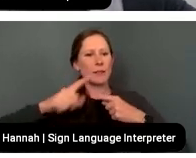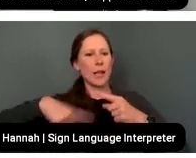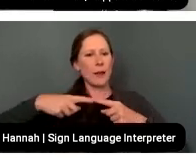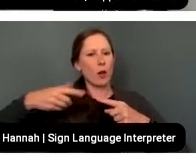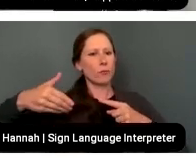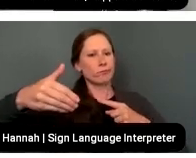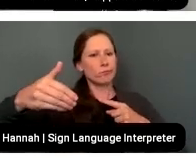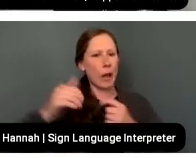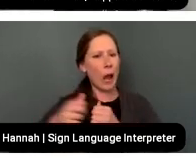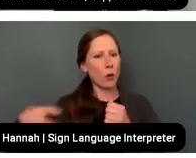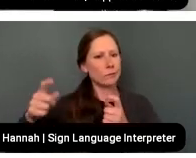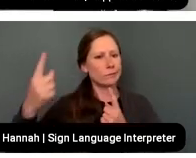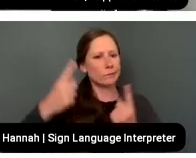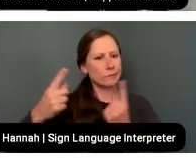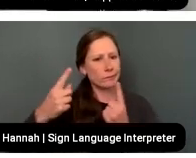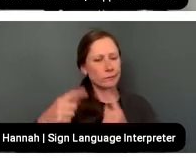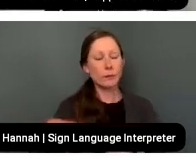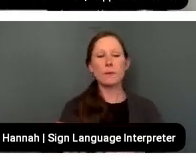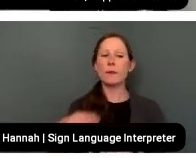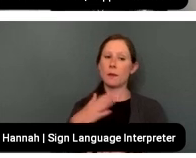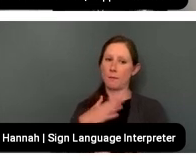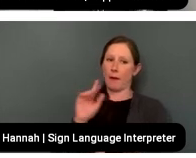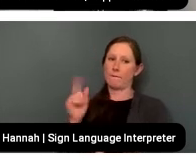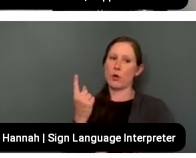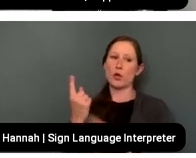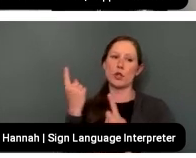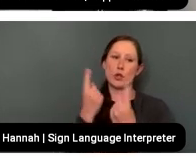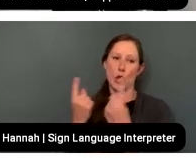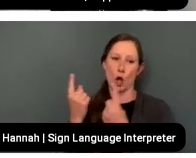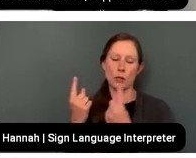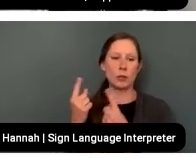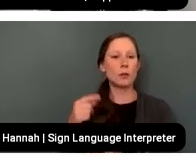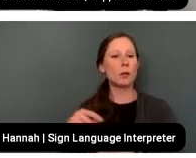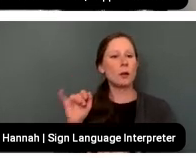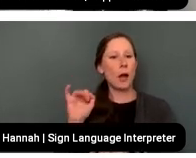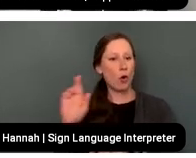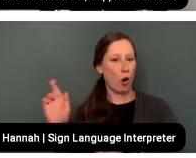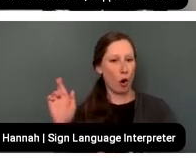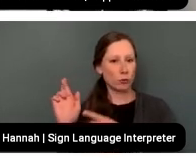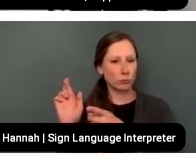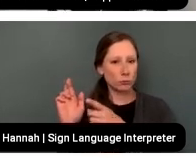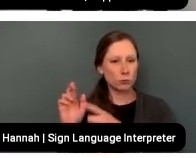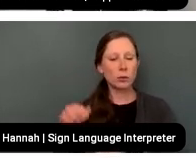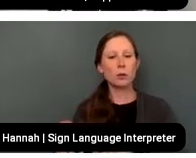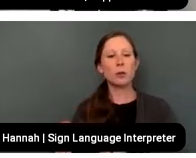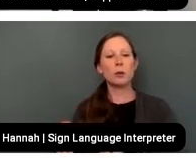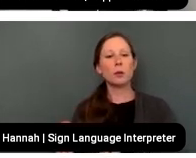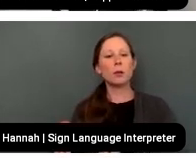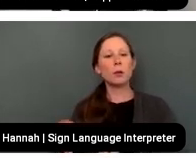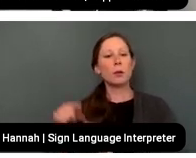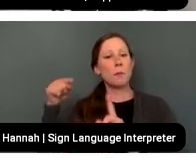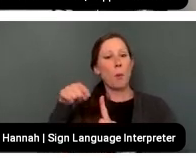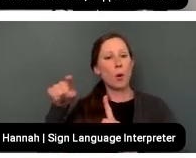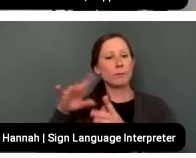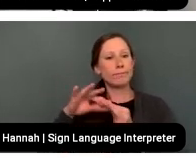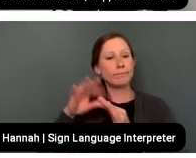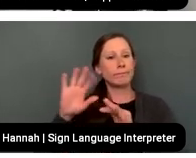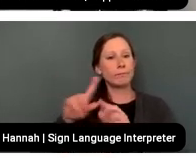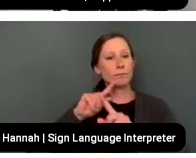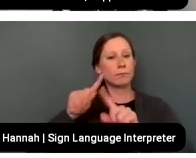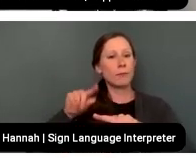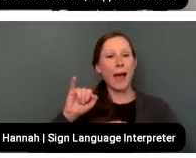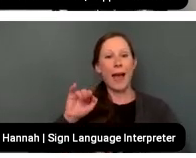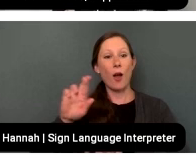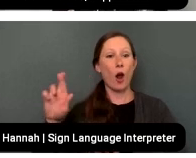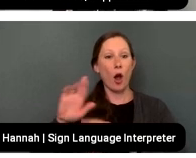around IRR is certain kinds of LPs care about it more than others. To the point that you made in your report, IRR becomes a